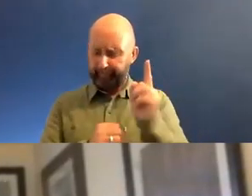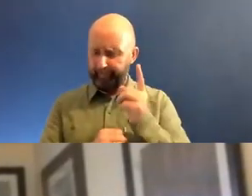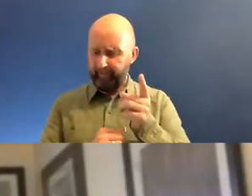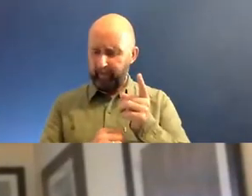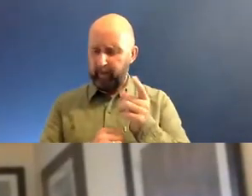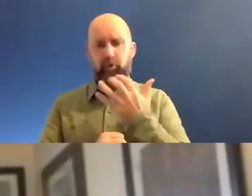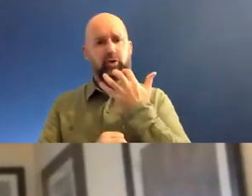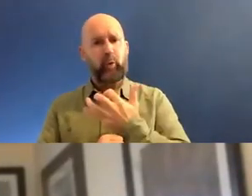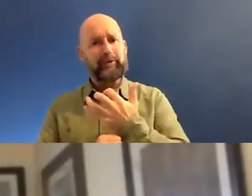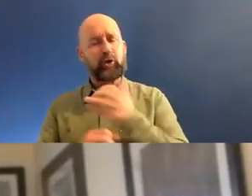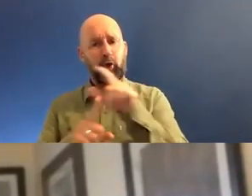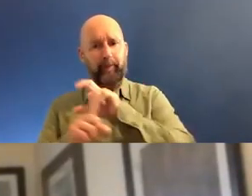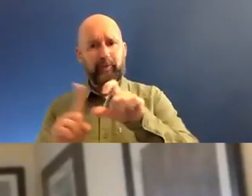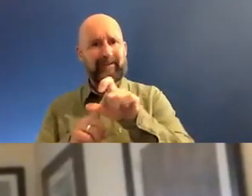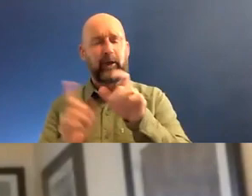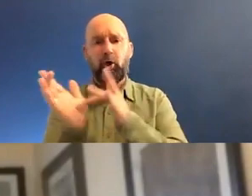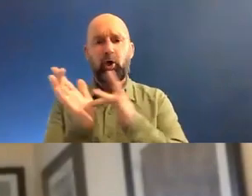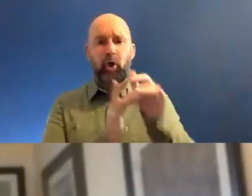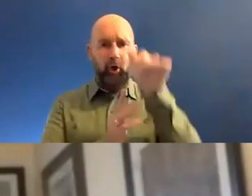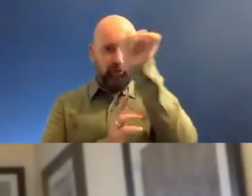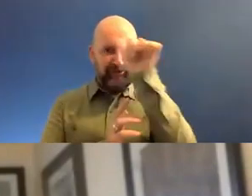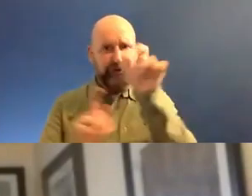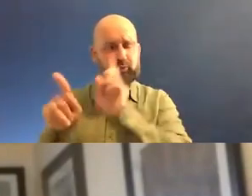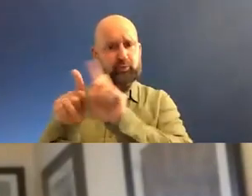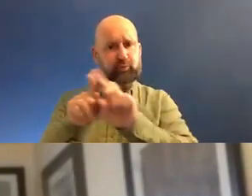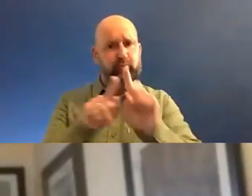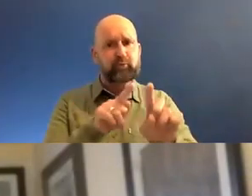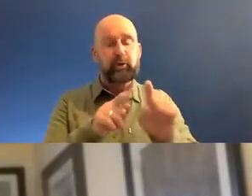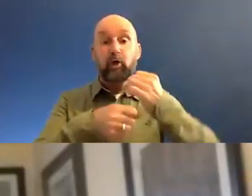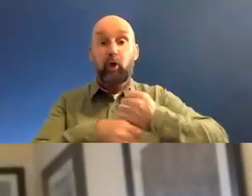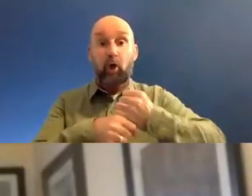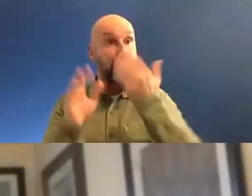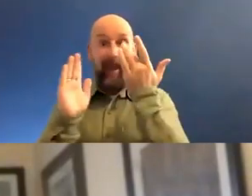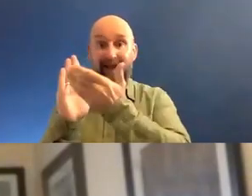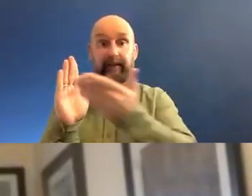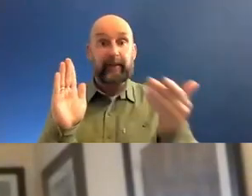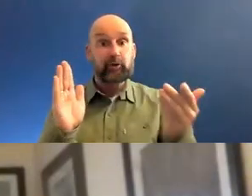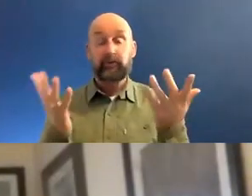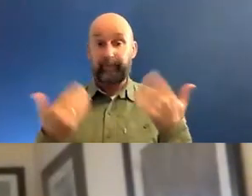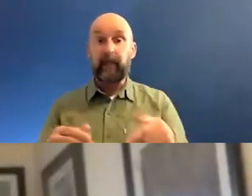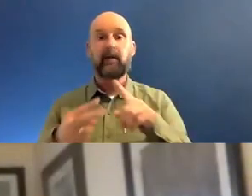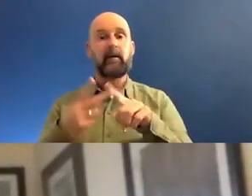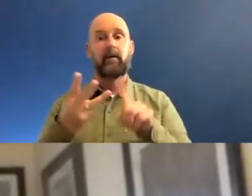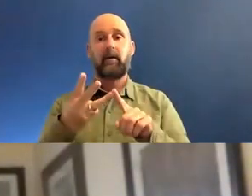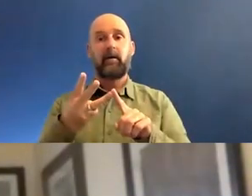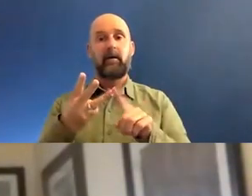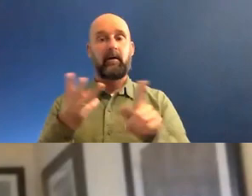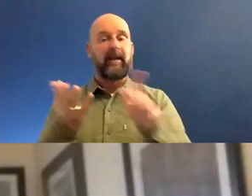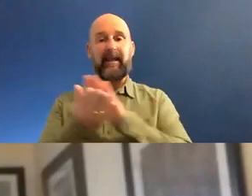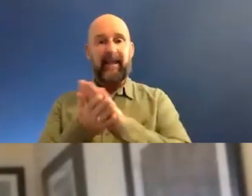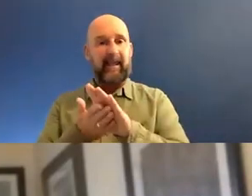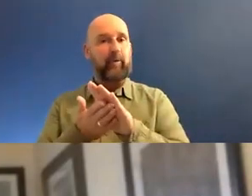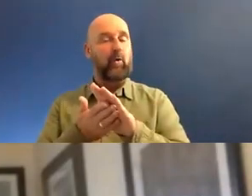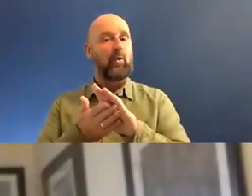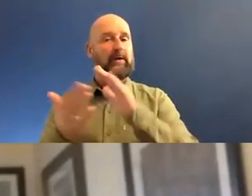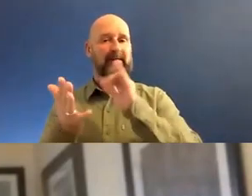the Jewish community, the Christian community. I've done exhibitions in churches. I've worked, I've done work in Hebrew and Sanskrit,